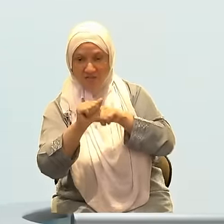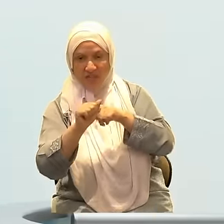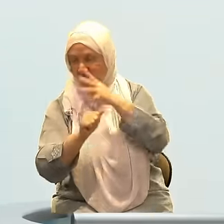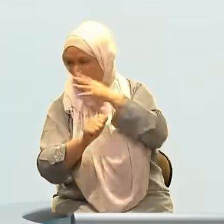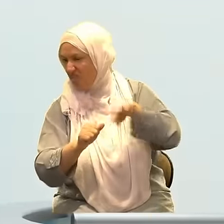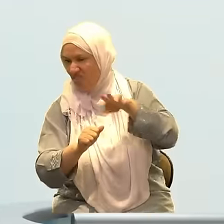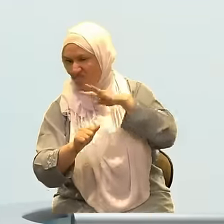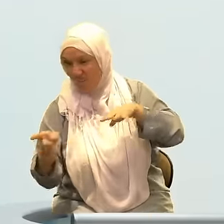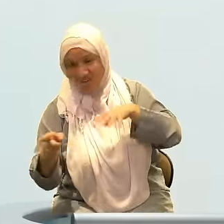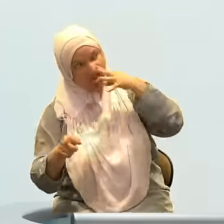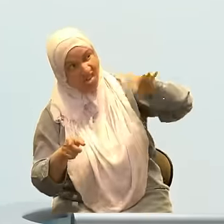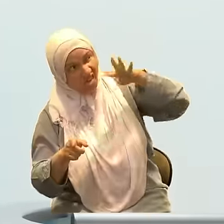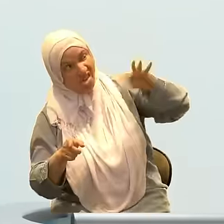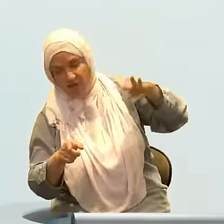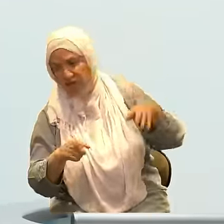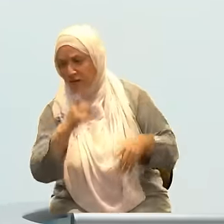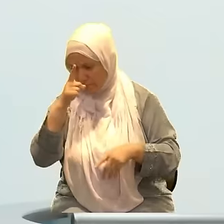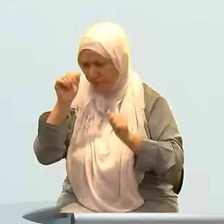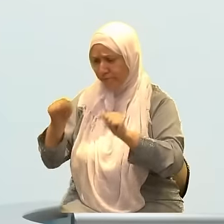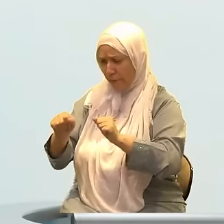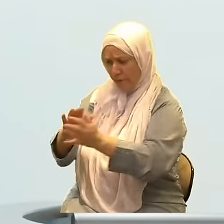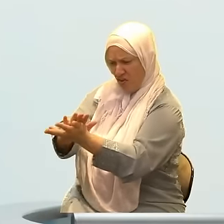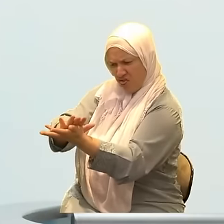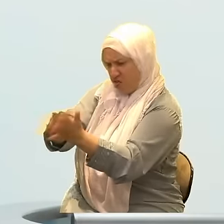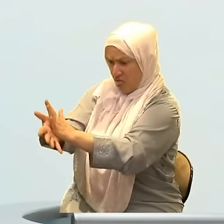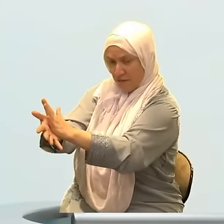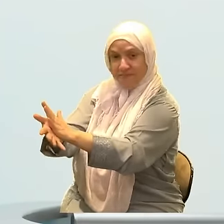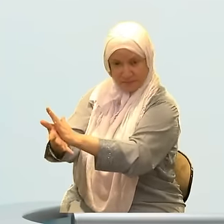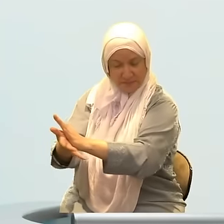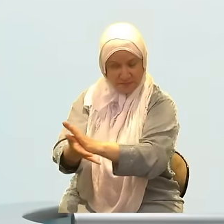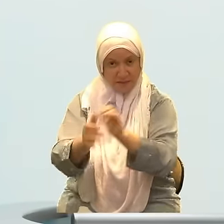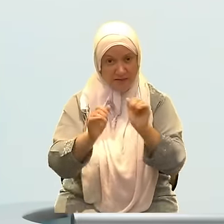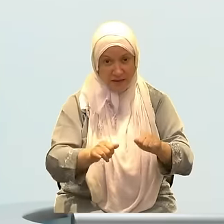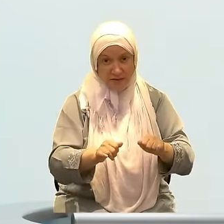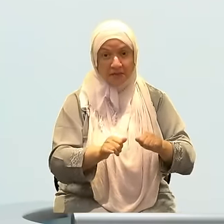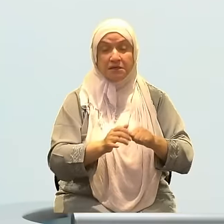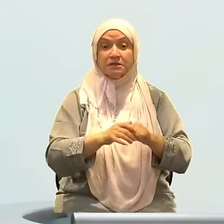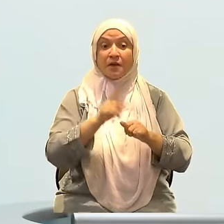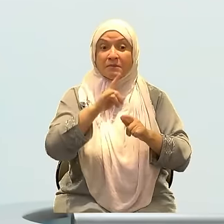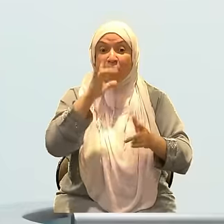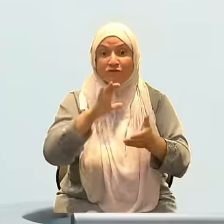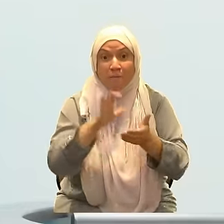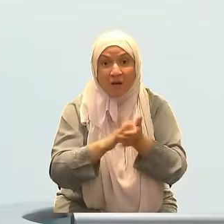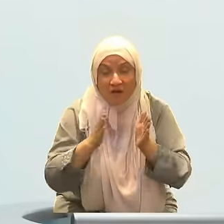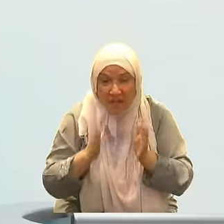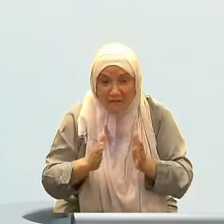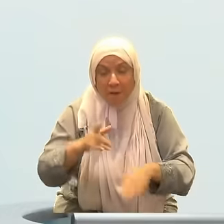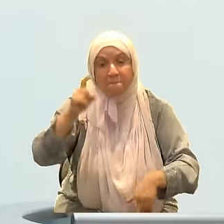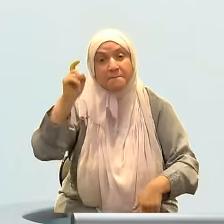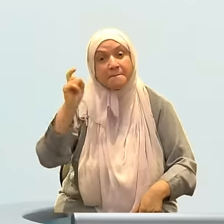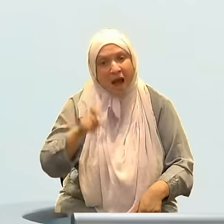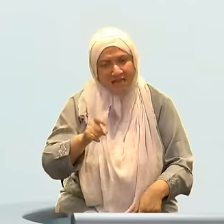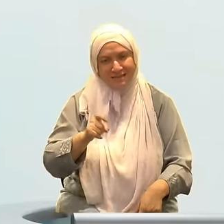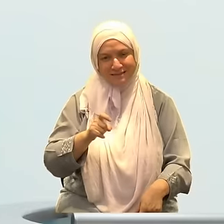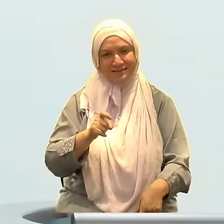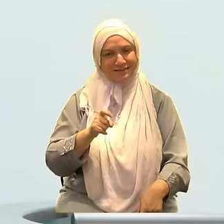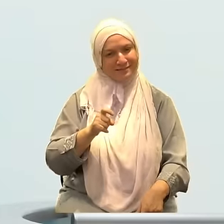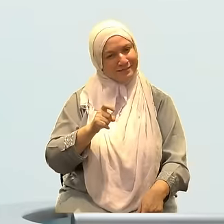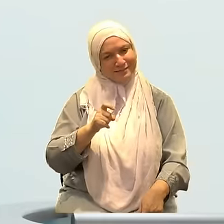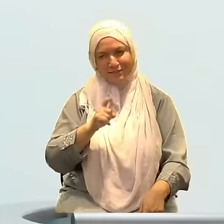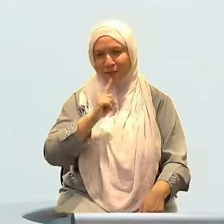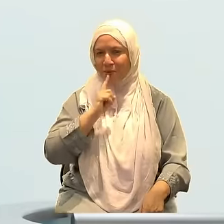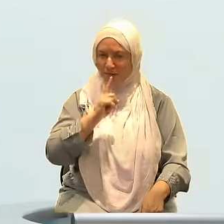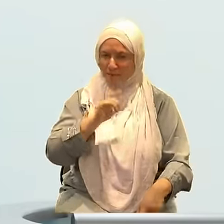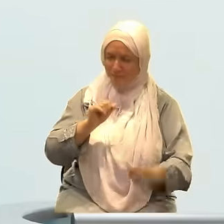and remedy is indifference. Indifference. What does it mean to be indifferent to the